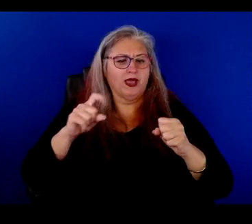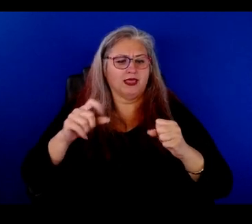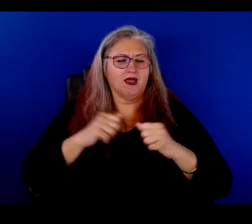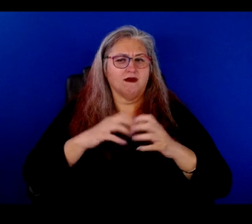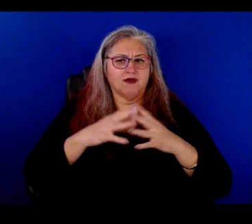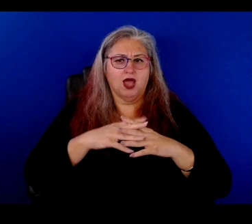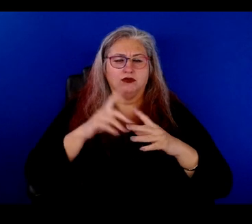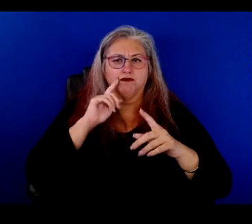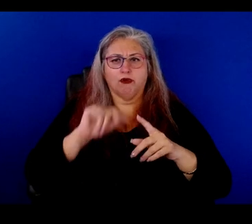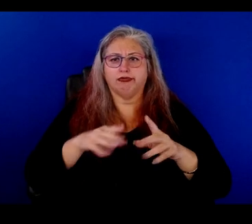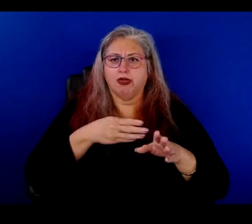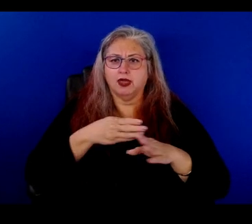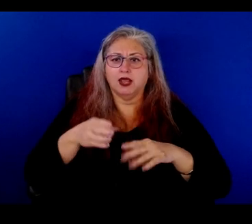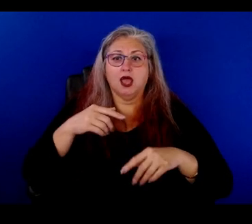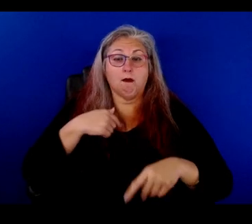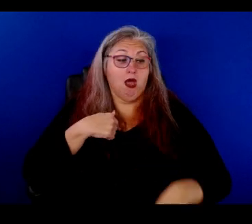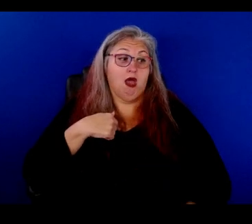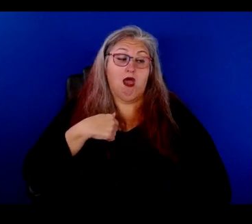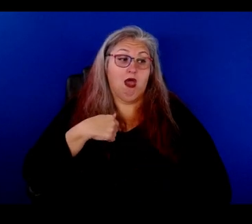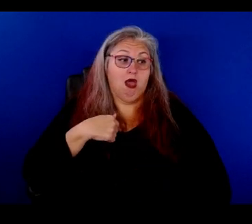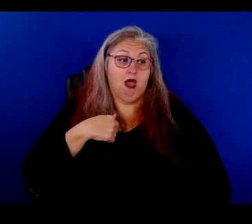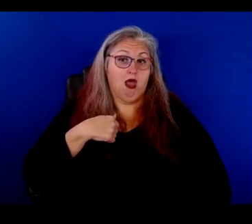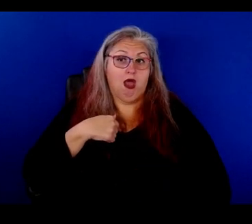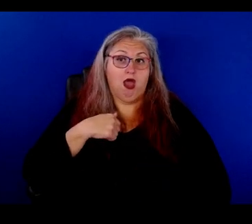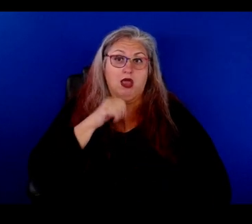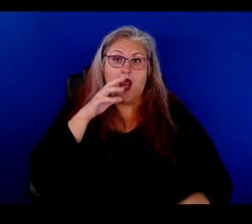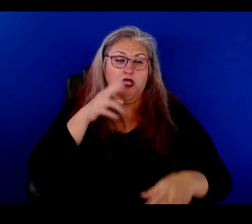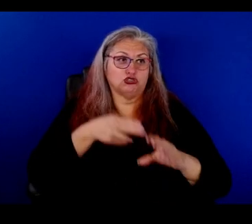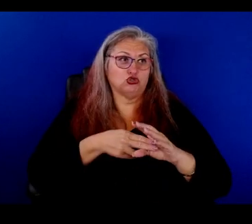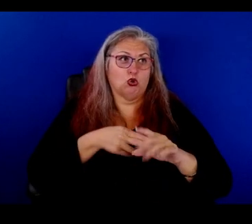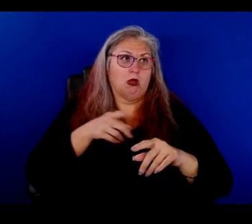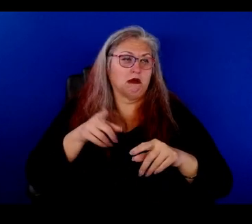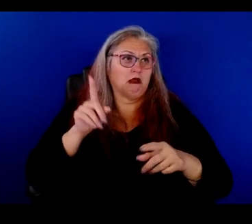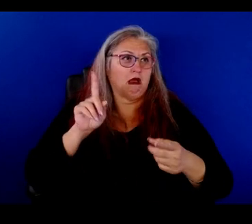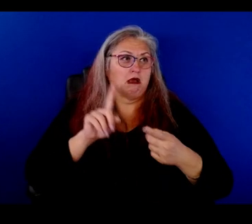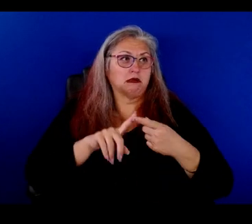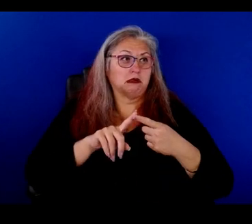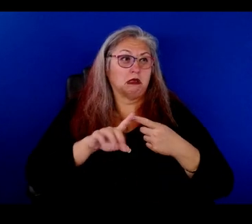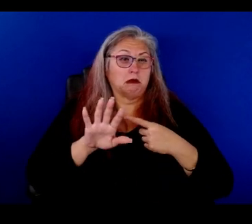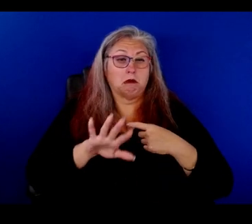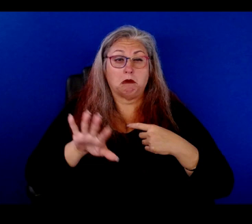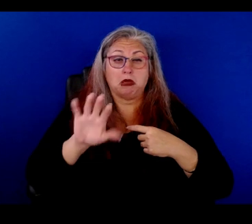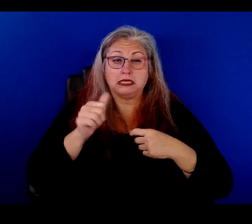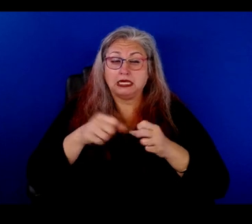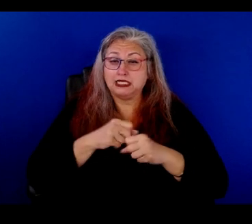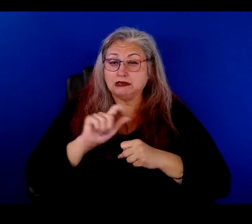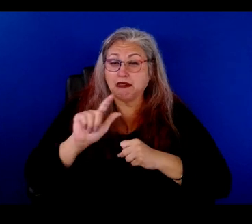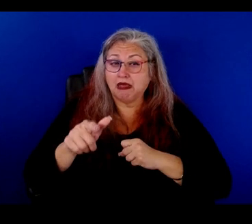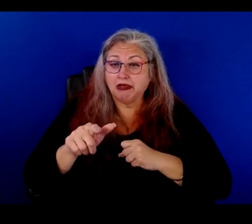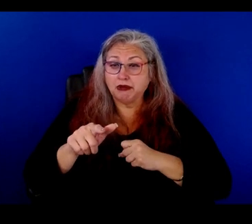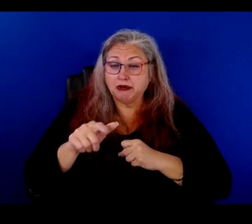Conjunto Aztlan. Uh, I didn't, uh, join Conjunto Aztlan until approximately 10 years later.